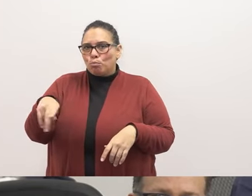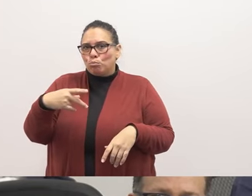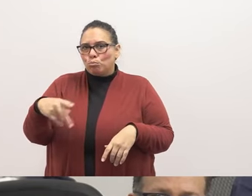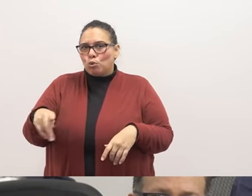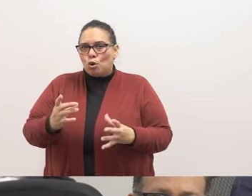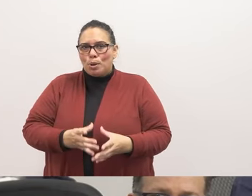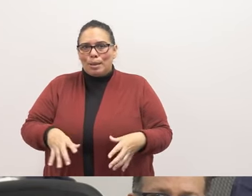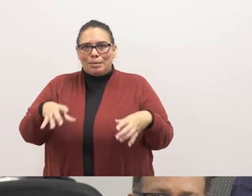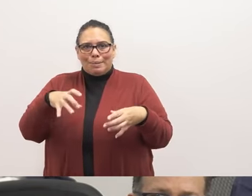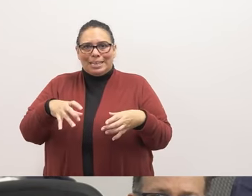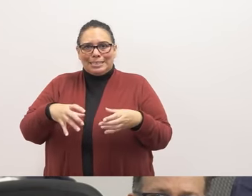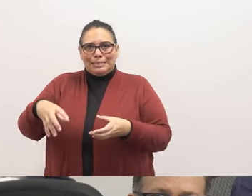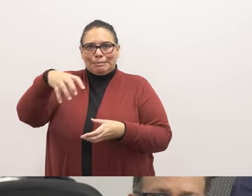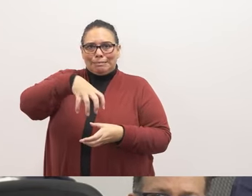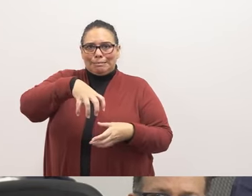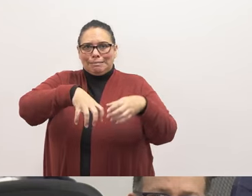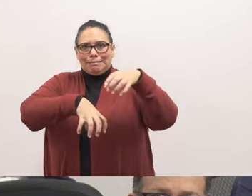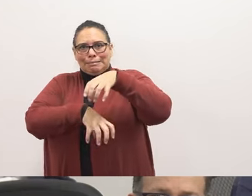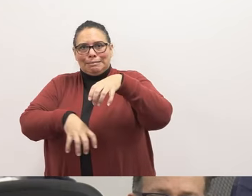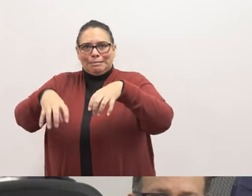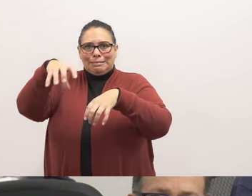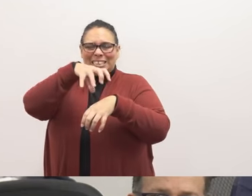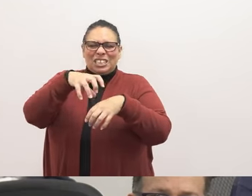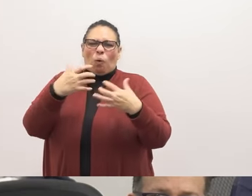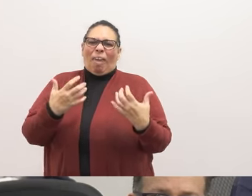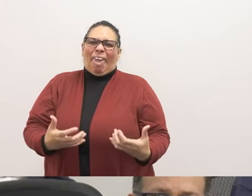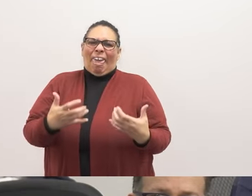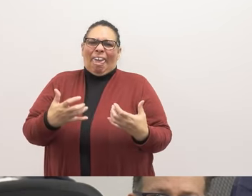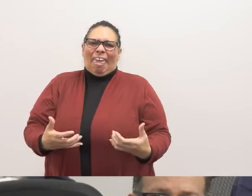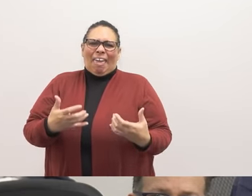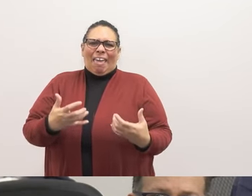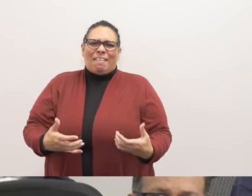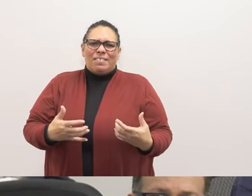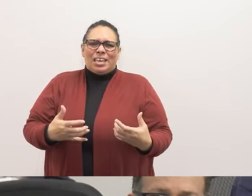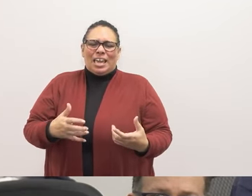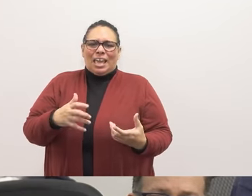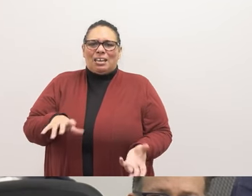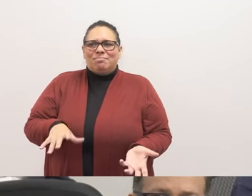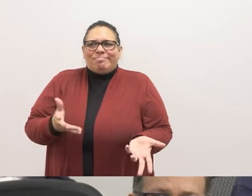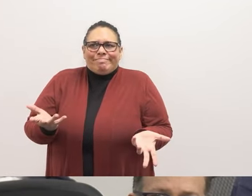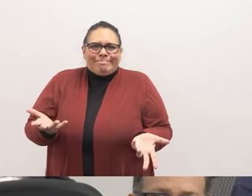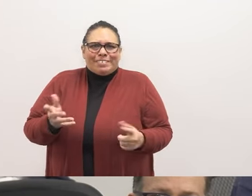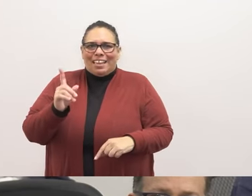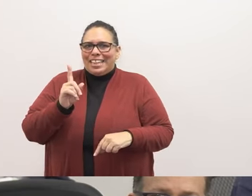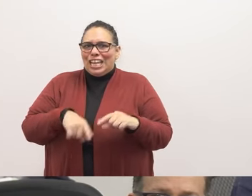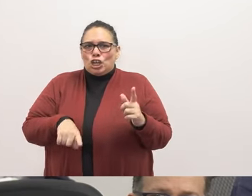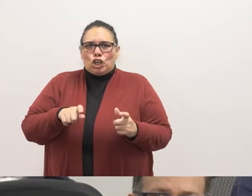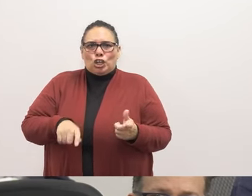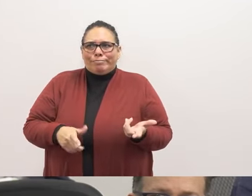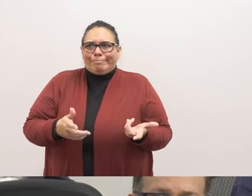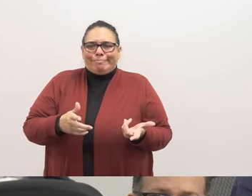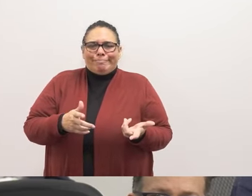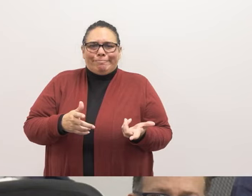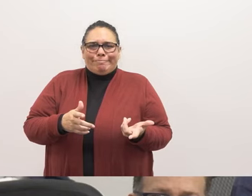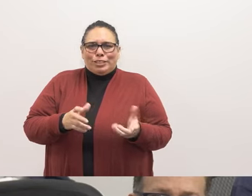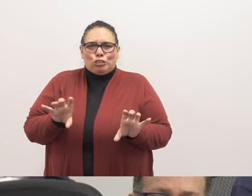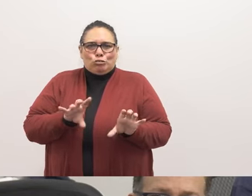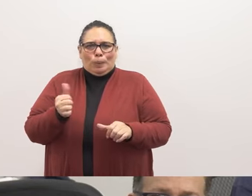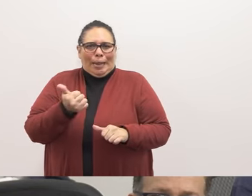and stacked up until they were too heavy to be taken out, and they threw them in the landfill. This is not okay.